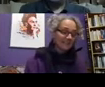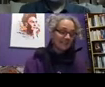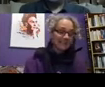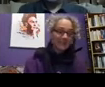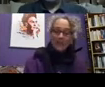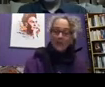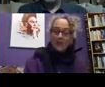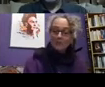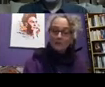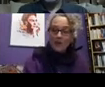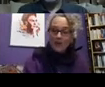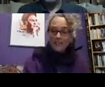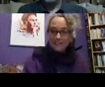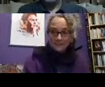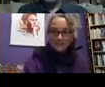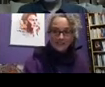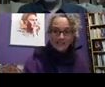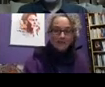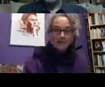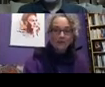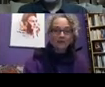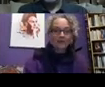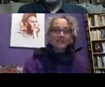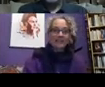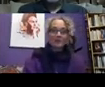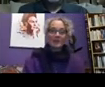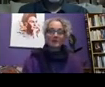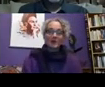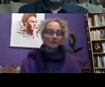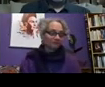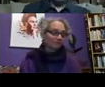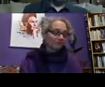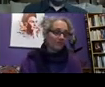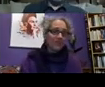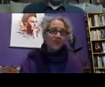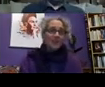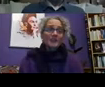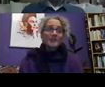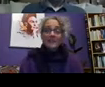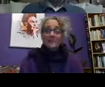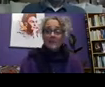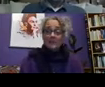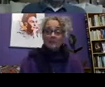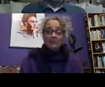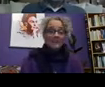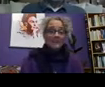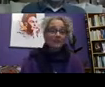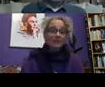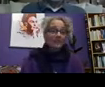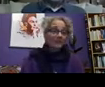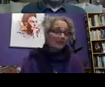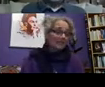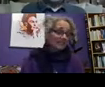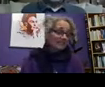Recently, but why is cycling important for disabled people? So disabled people face